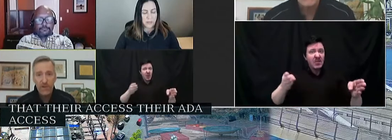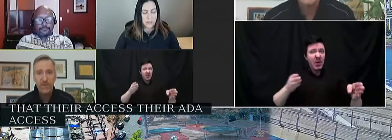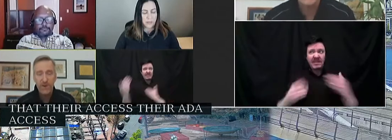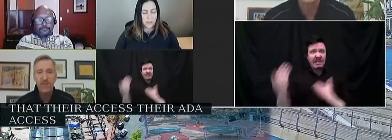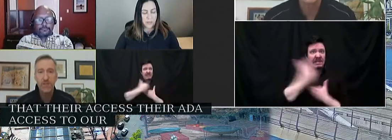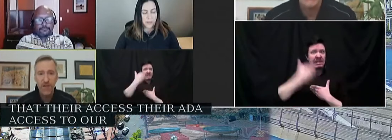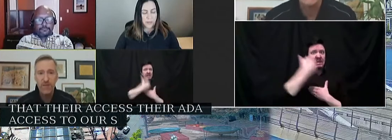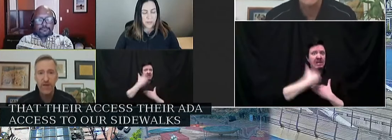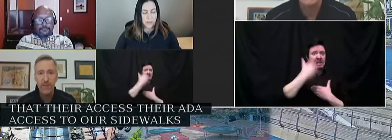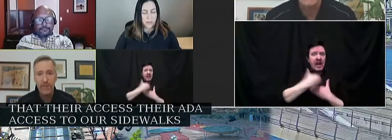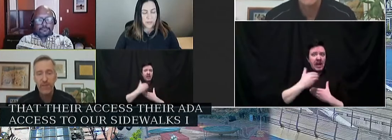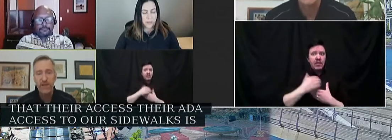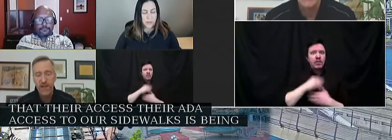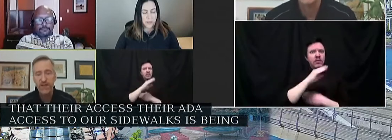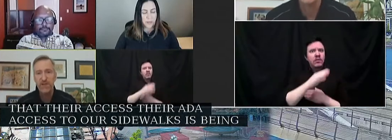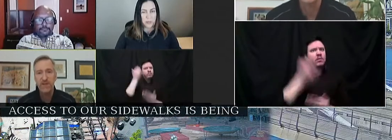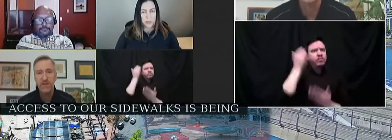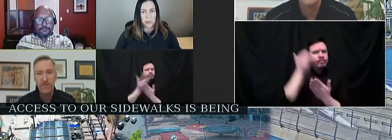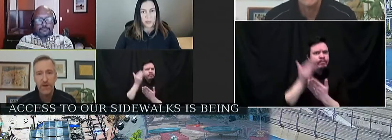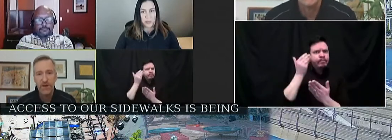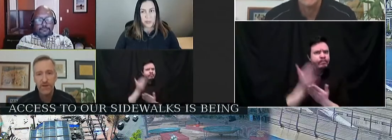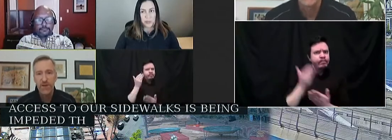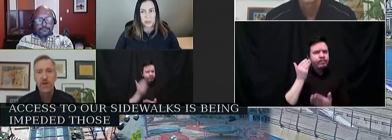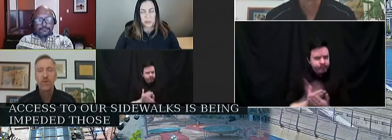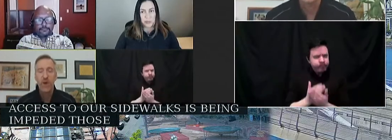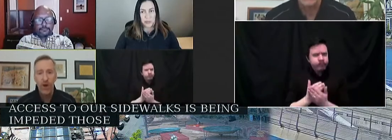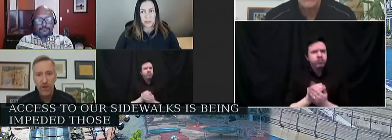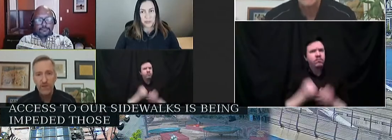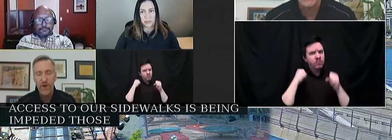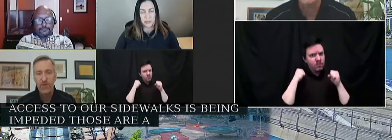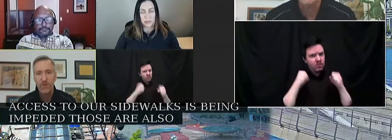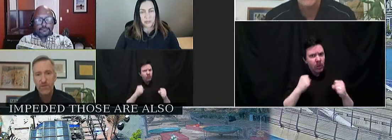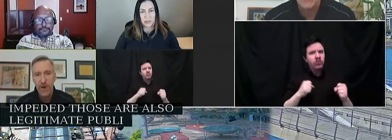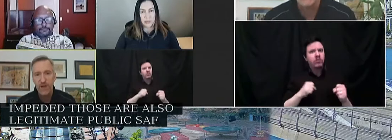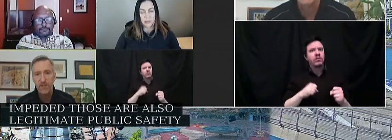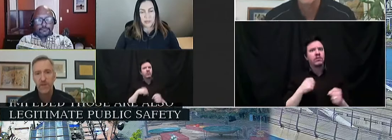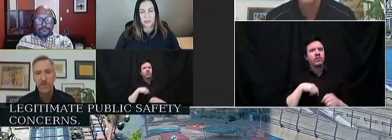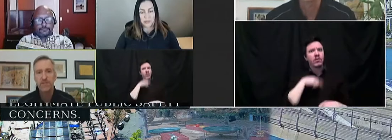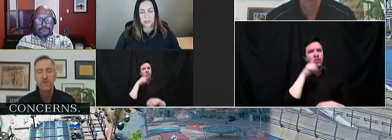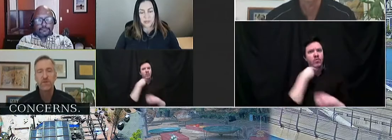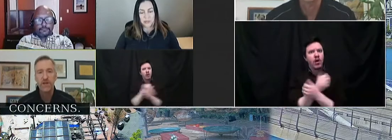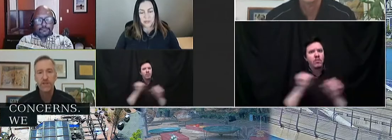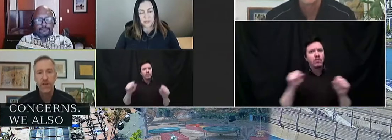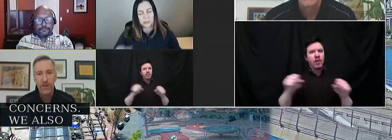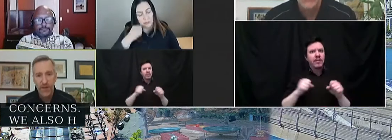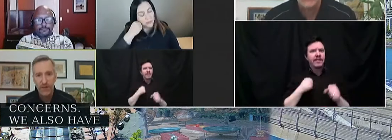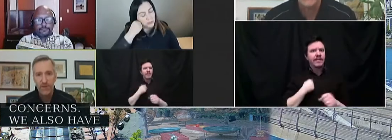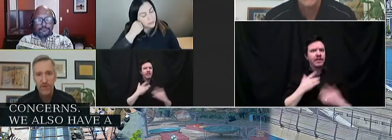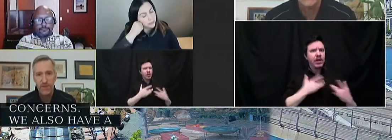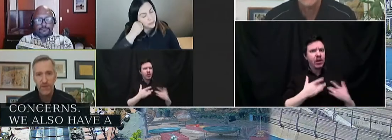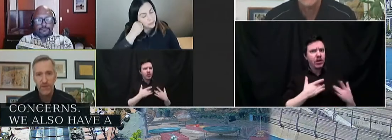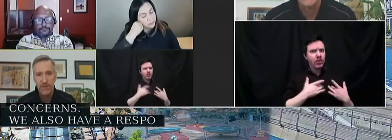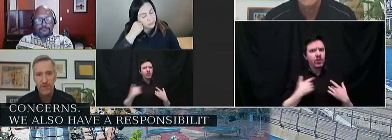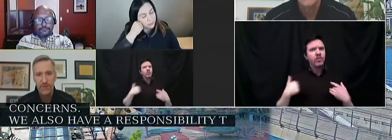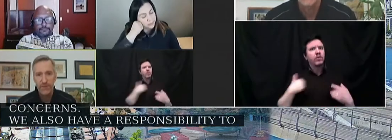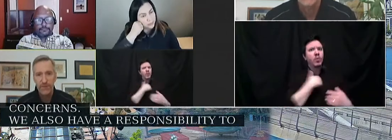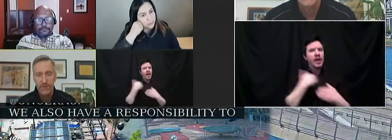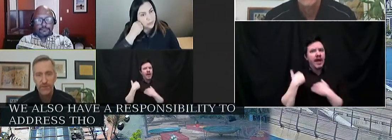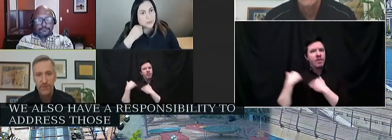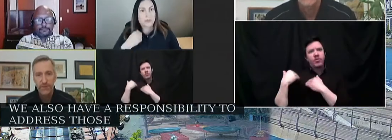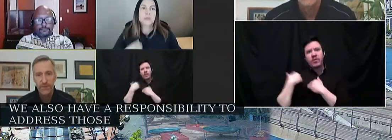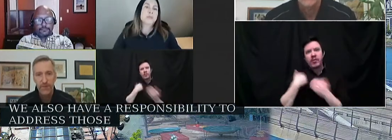Those are also legitimate public safety concerns. And we also have a responsibility to address those issues.